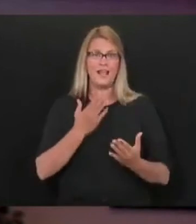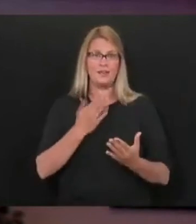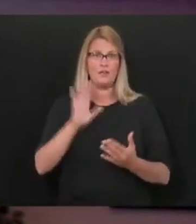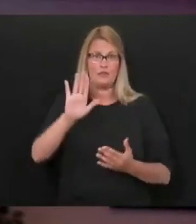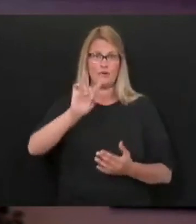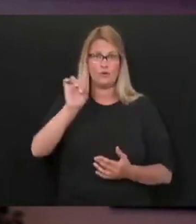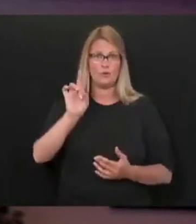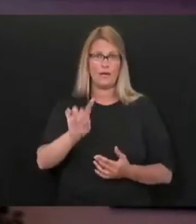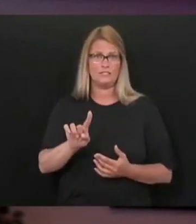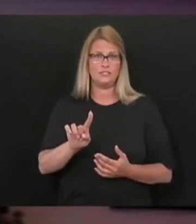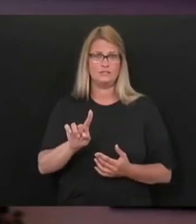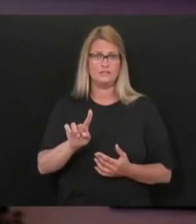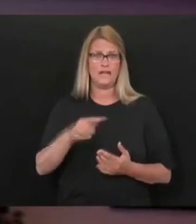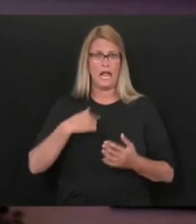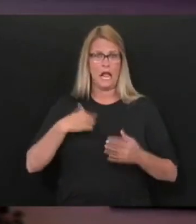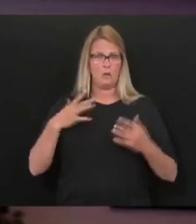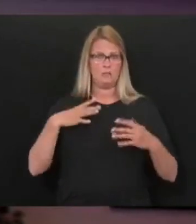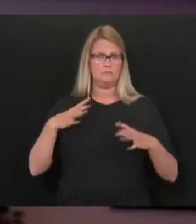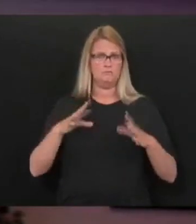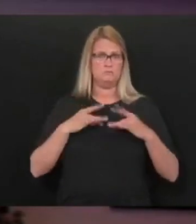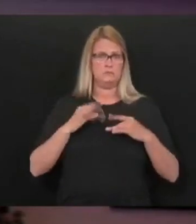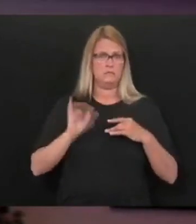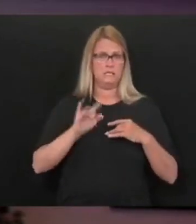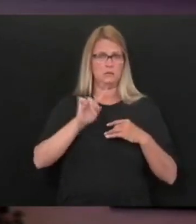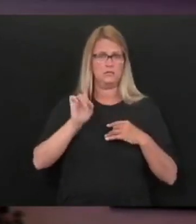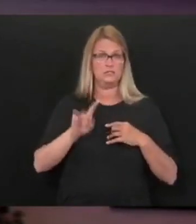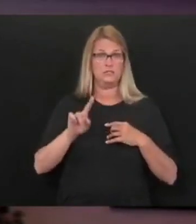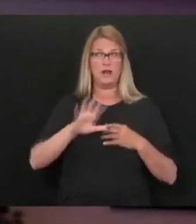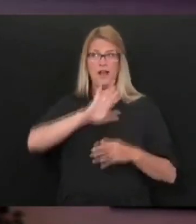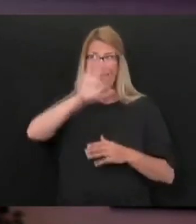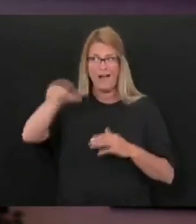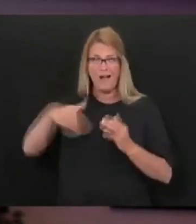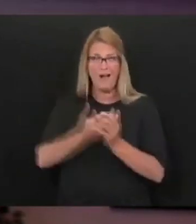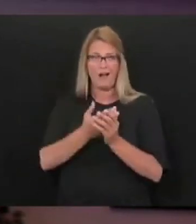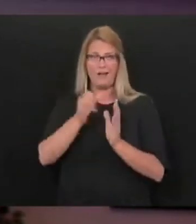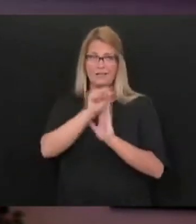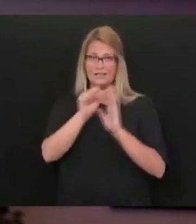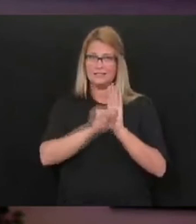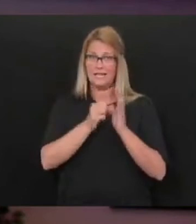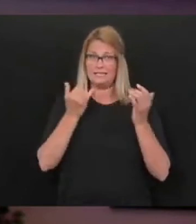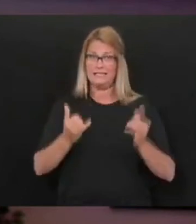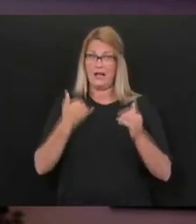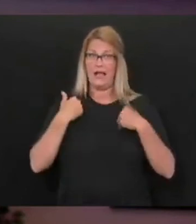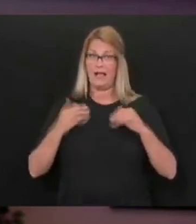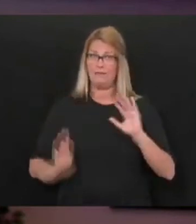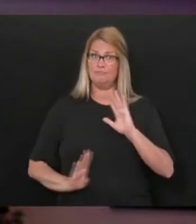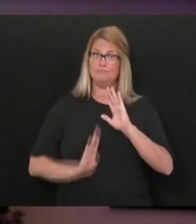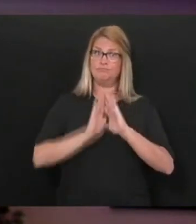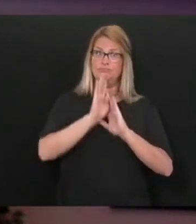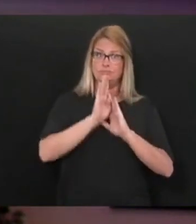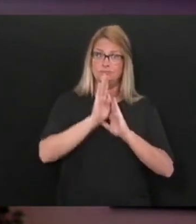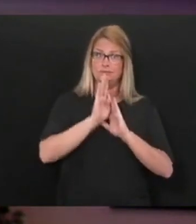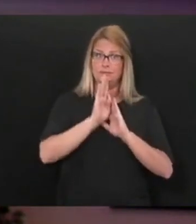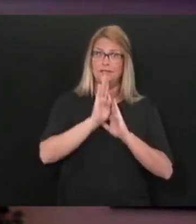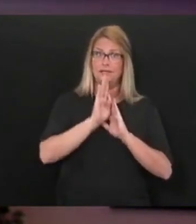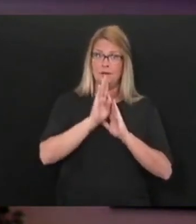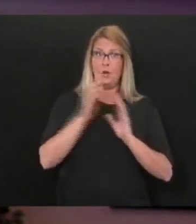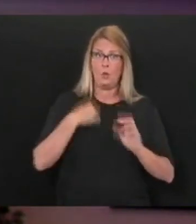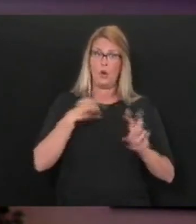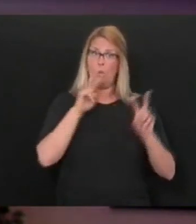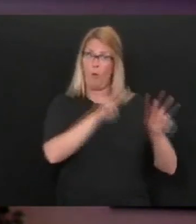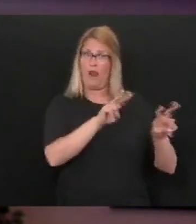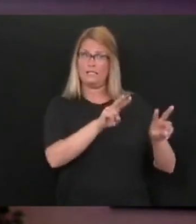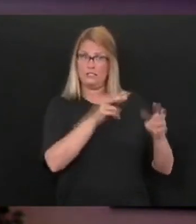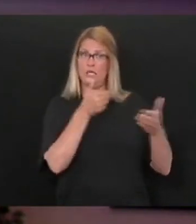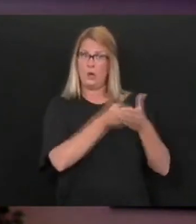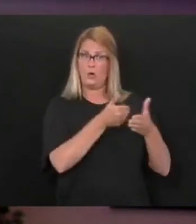watching all of the states in the country that are seeing an upsurgence in the number of cases. And we're